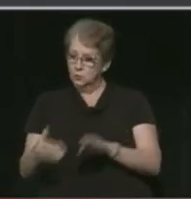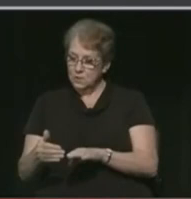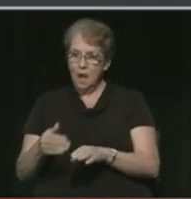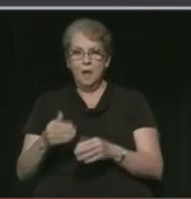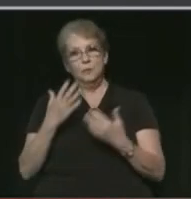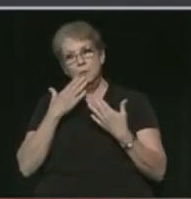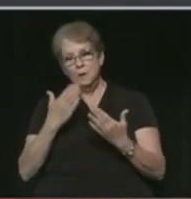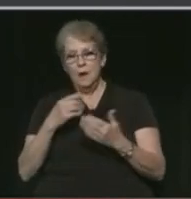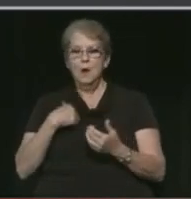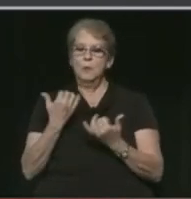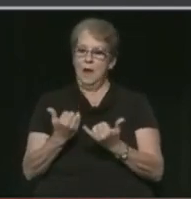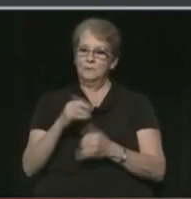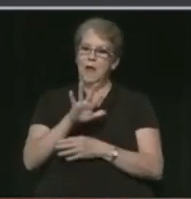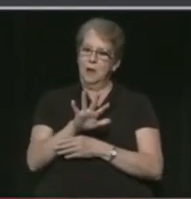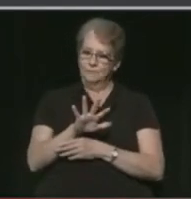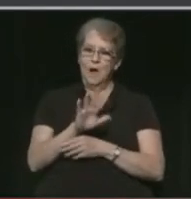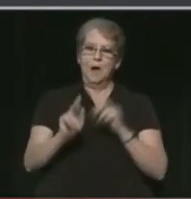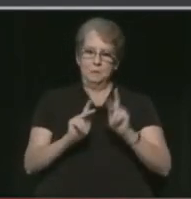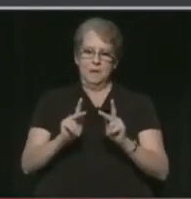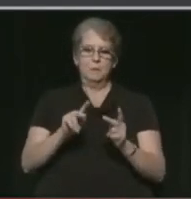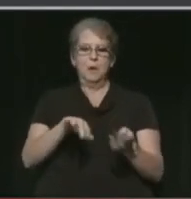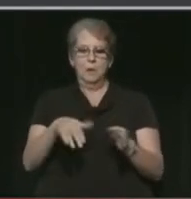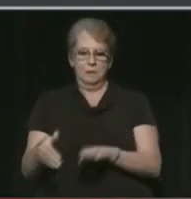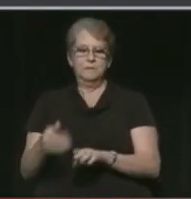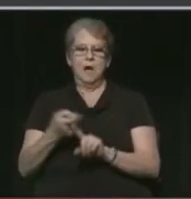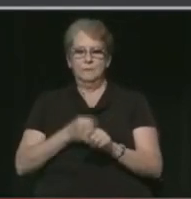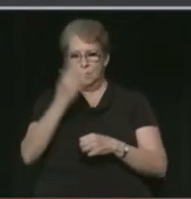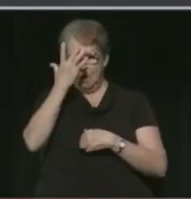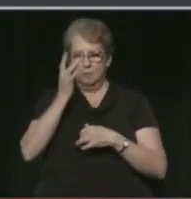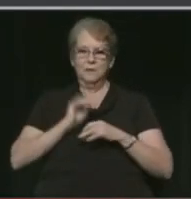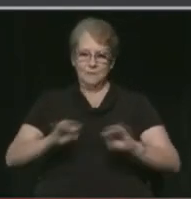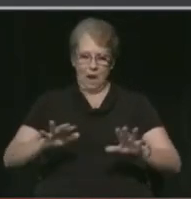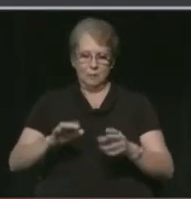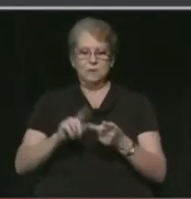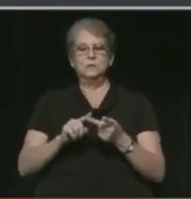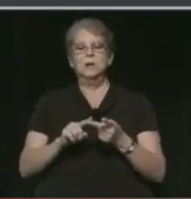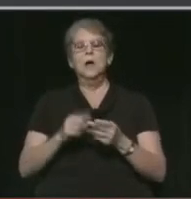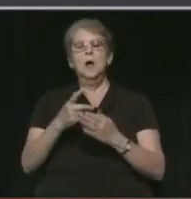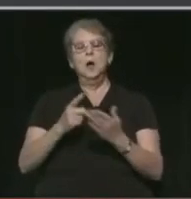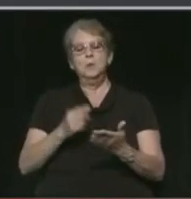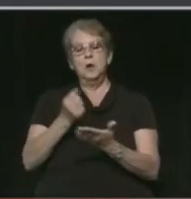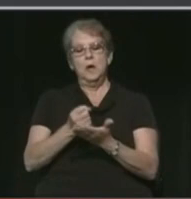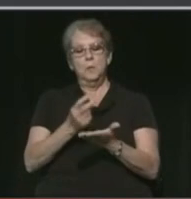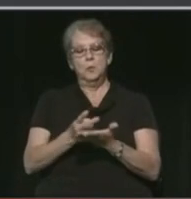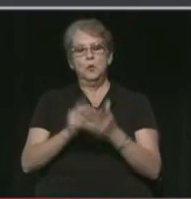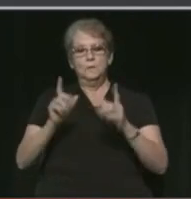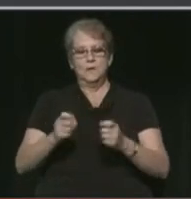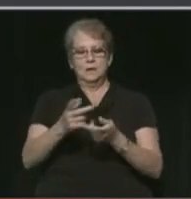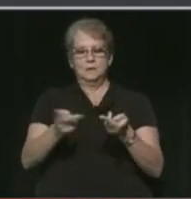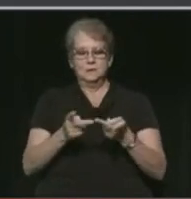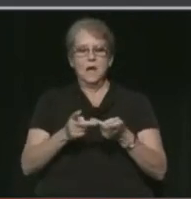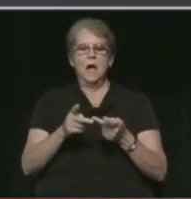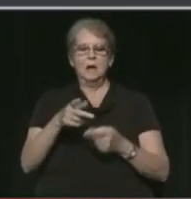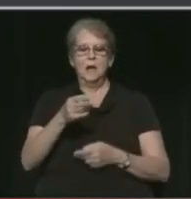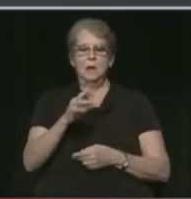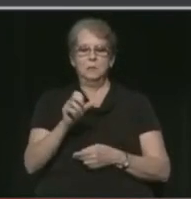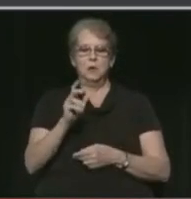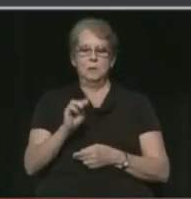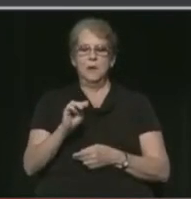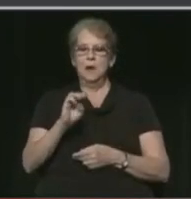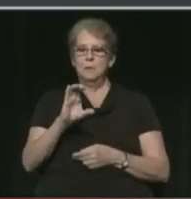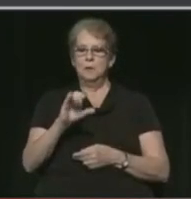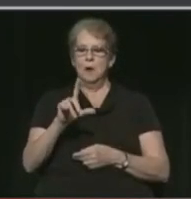so we remain at five lives lost as a result of the virus. The pre-approved testing site, which you know at Freeman Coliseum, has collected